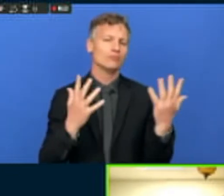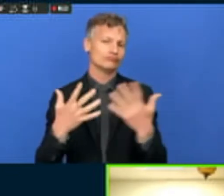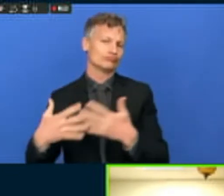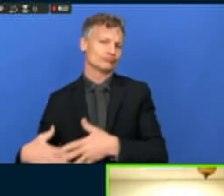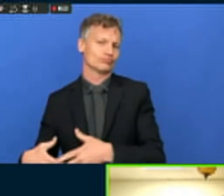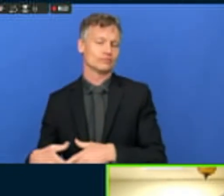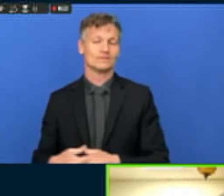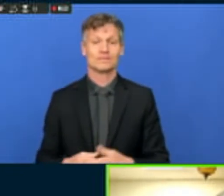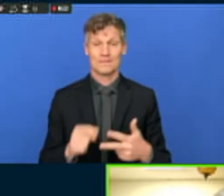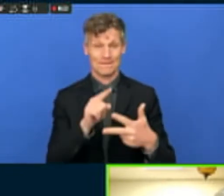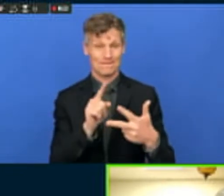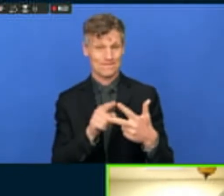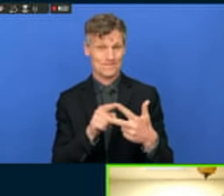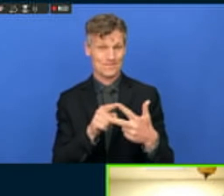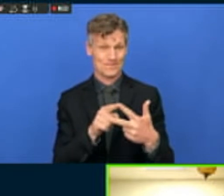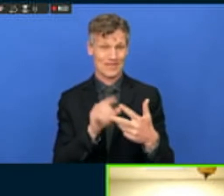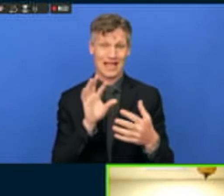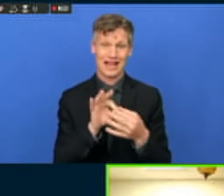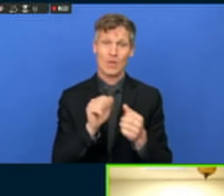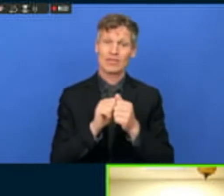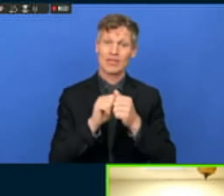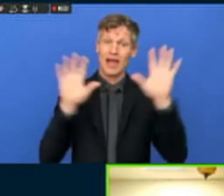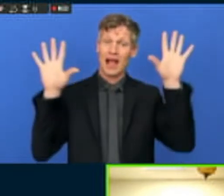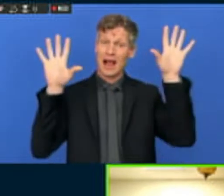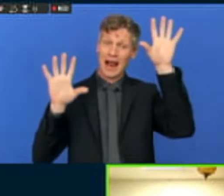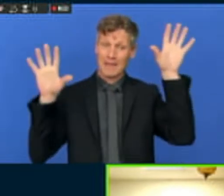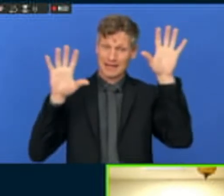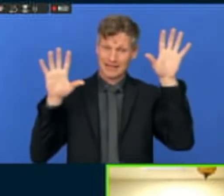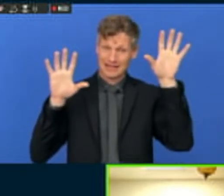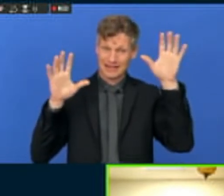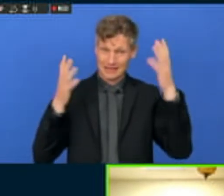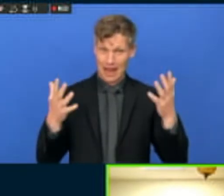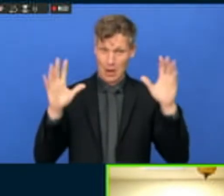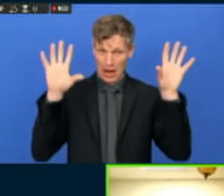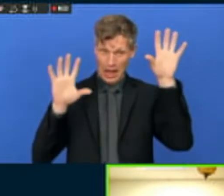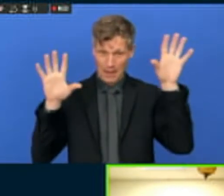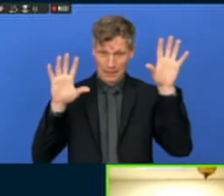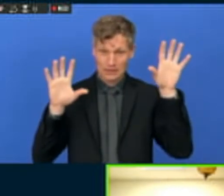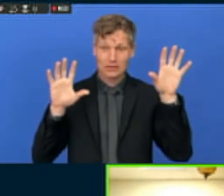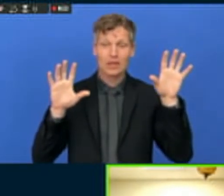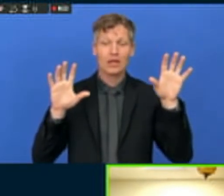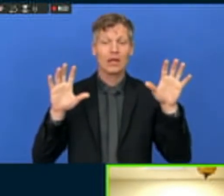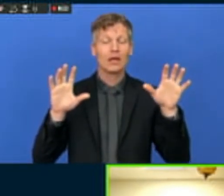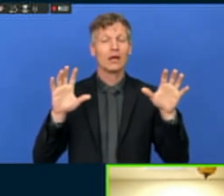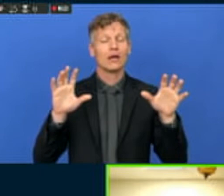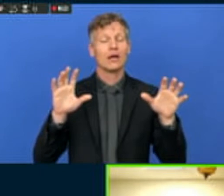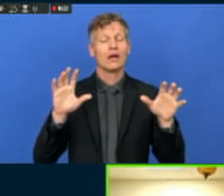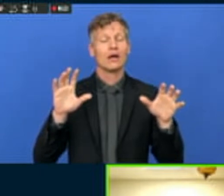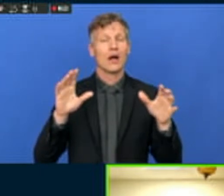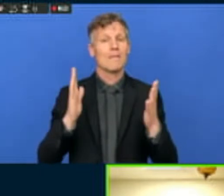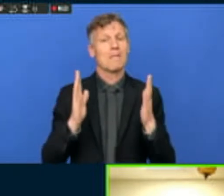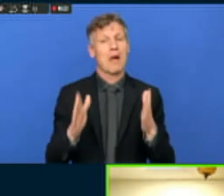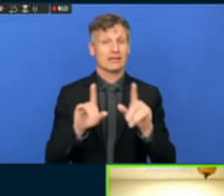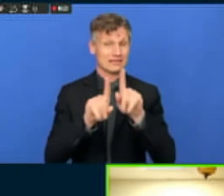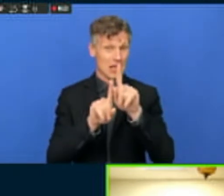the planetary agenda. We need to strengthen the urban dimension of